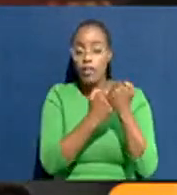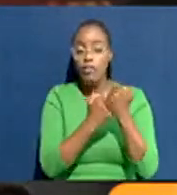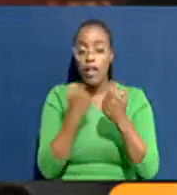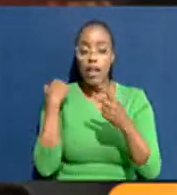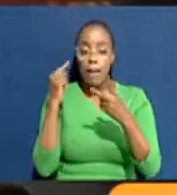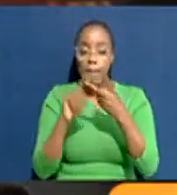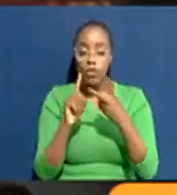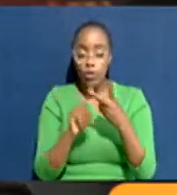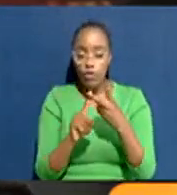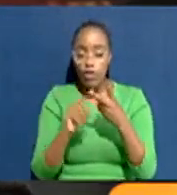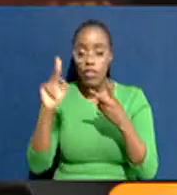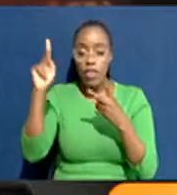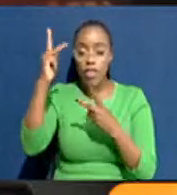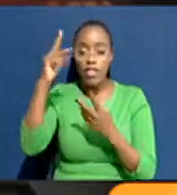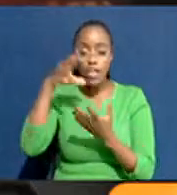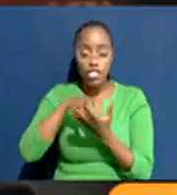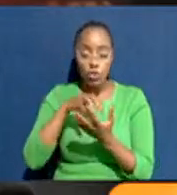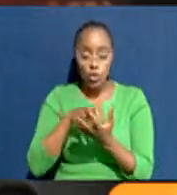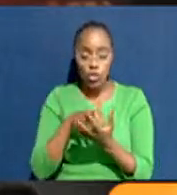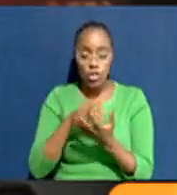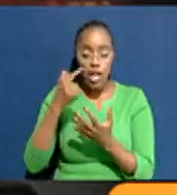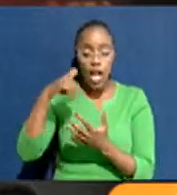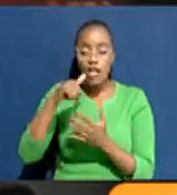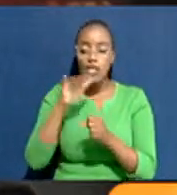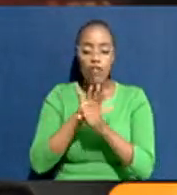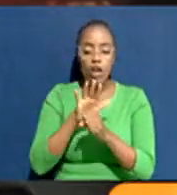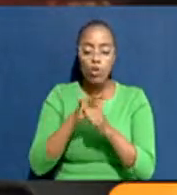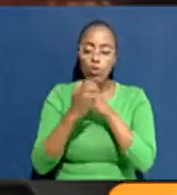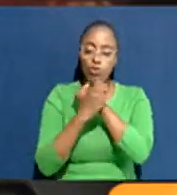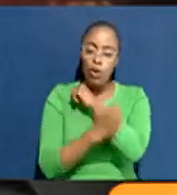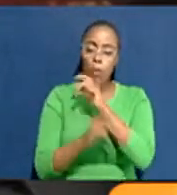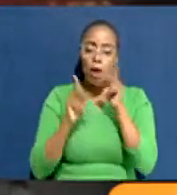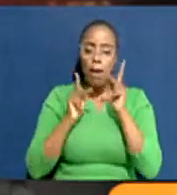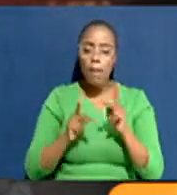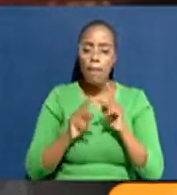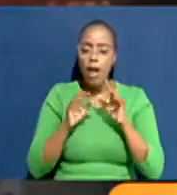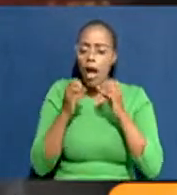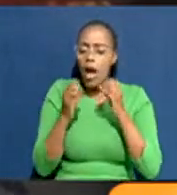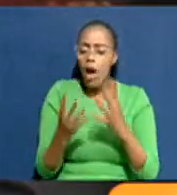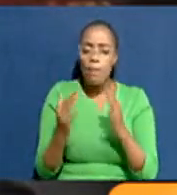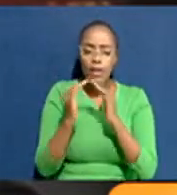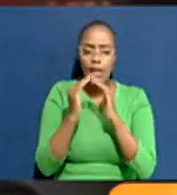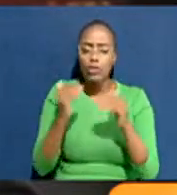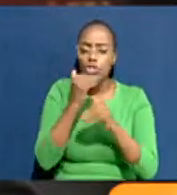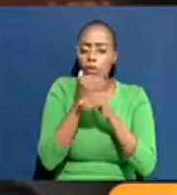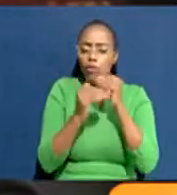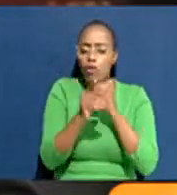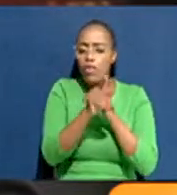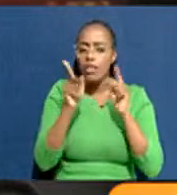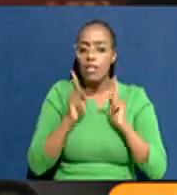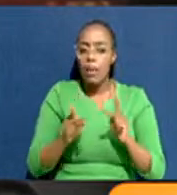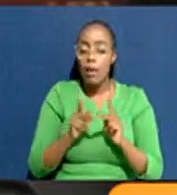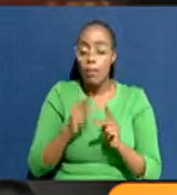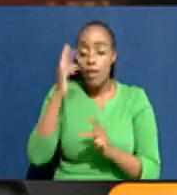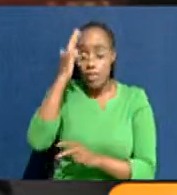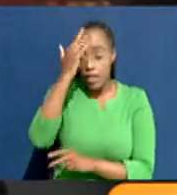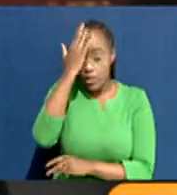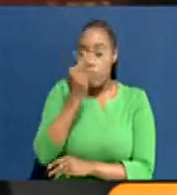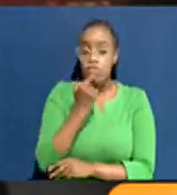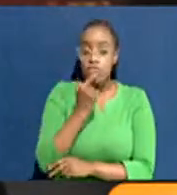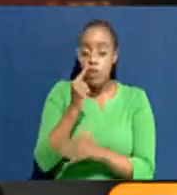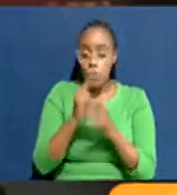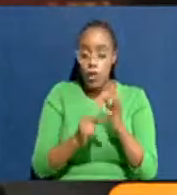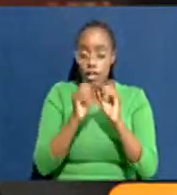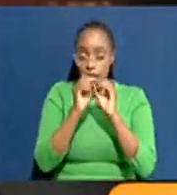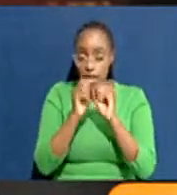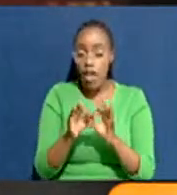Secondly, in the Kenyan situation, we have very many poor people. So how many houses will you build for these people? And that's why we're saying if it